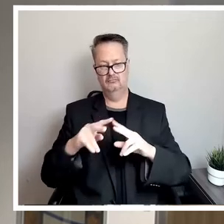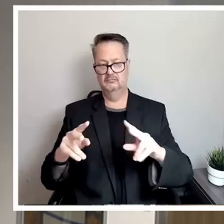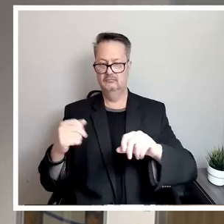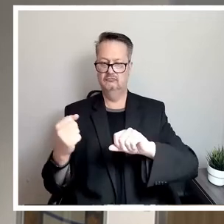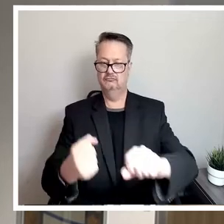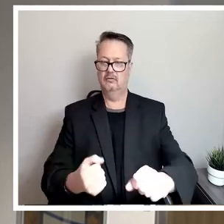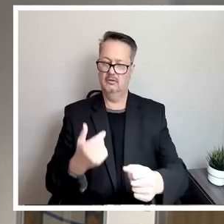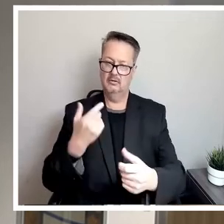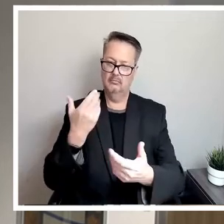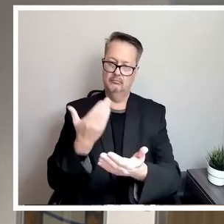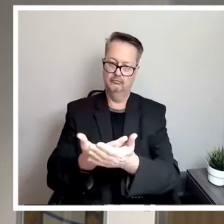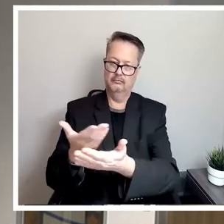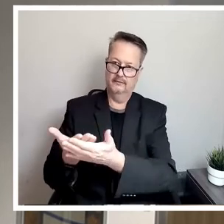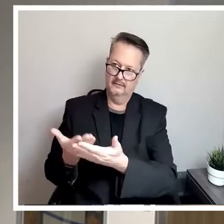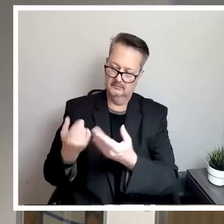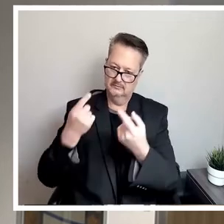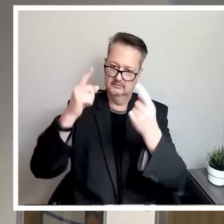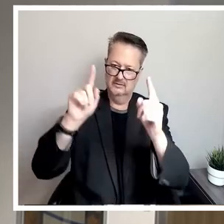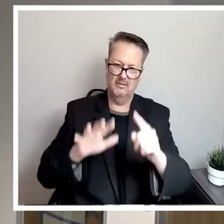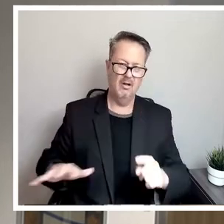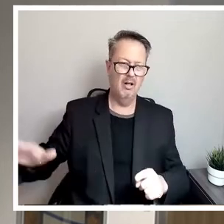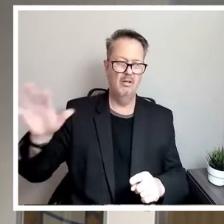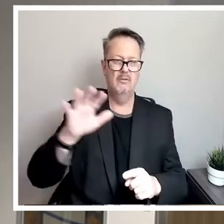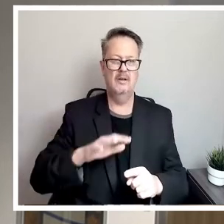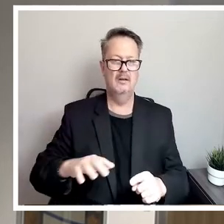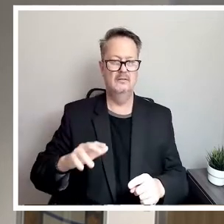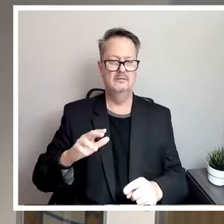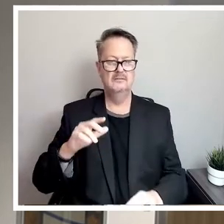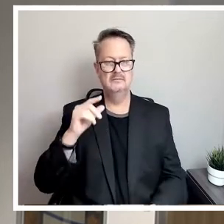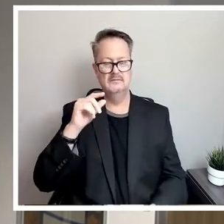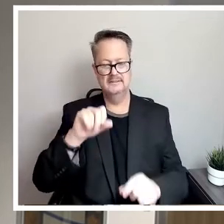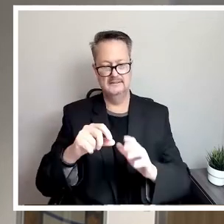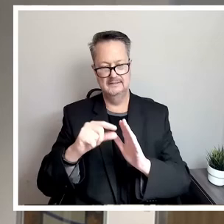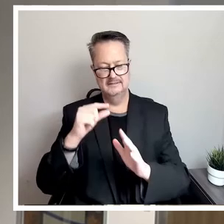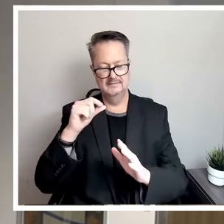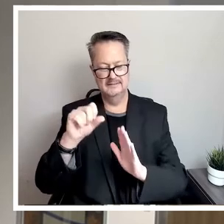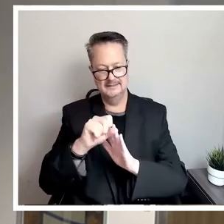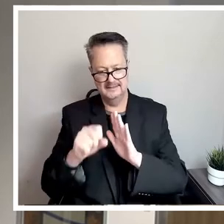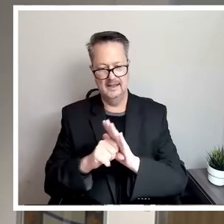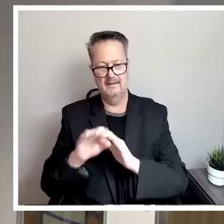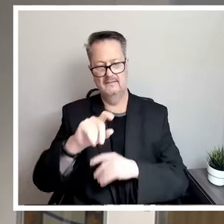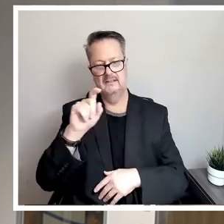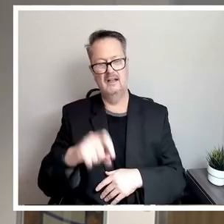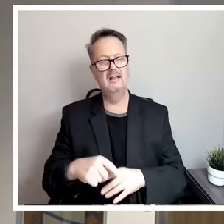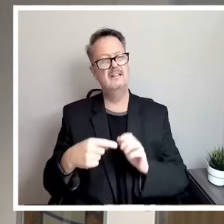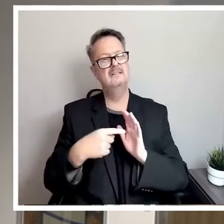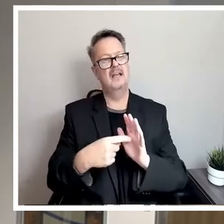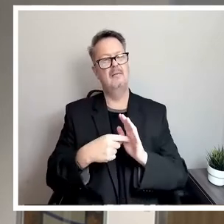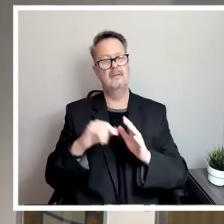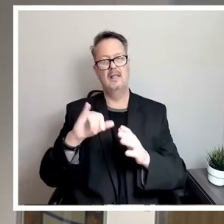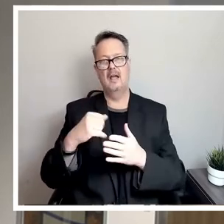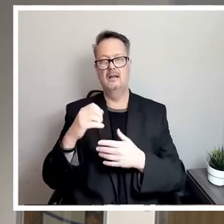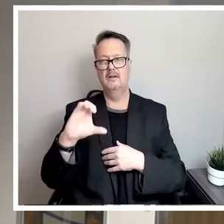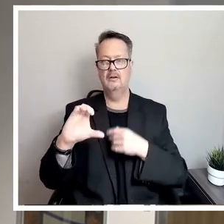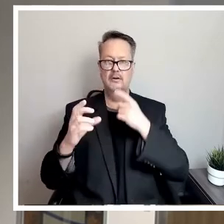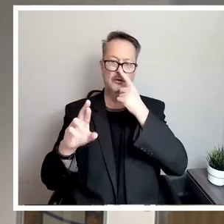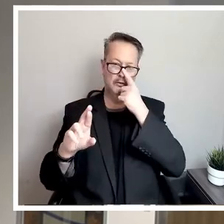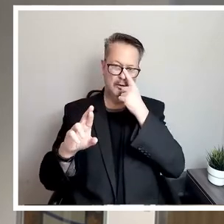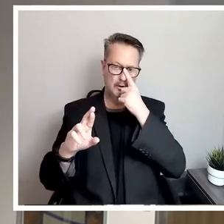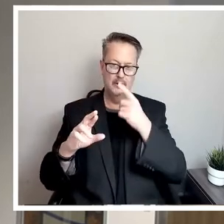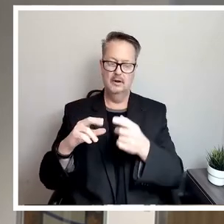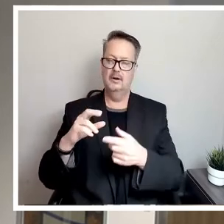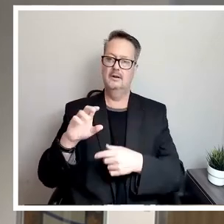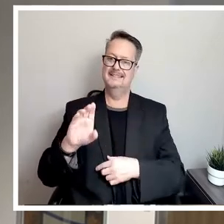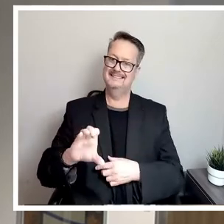over the state of Texas. The best example of how they work is that of a credit union that is a member-owned and operated